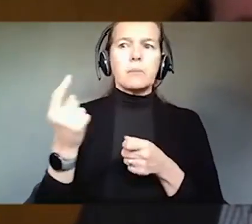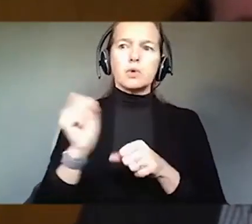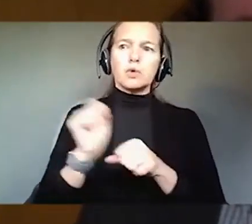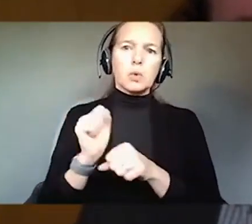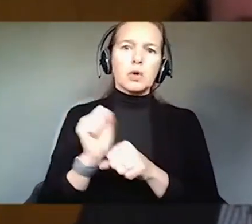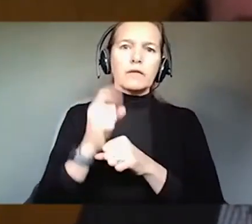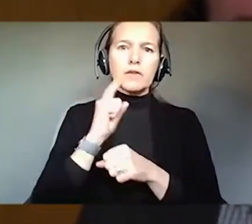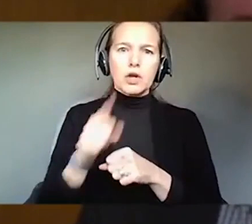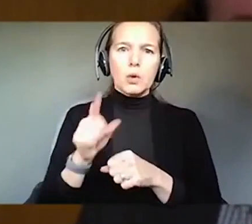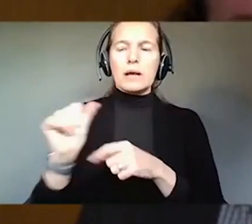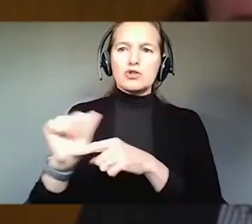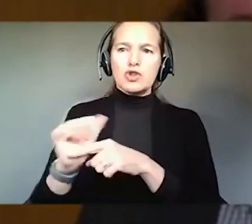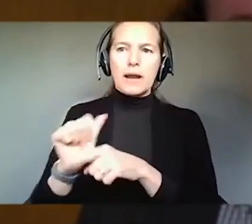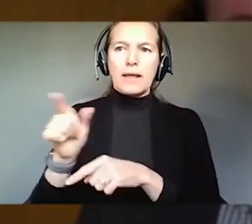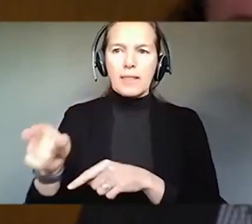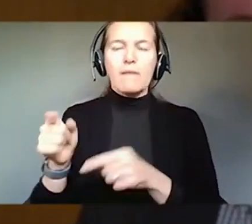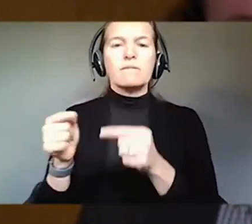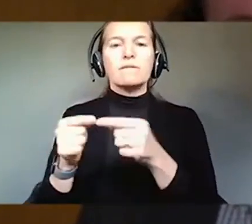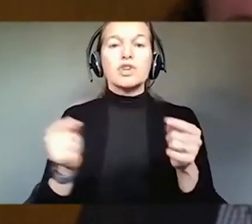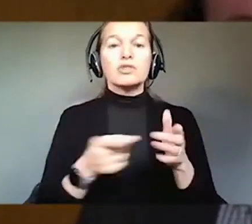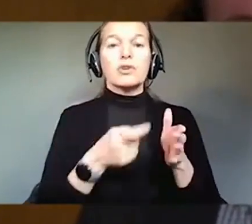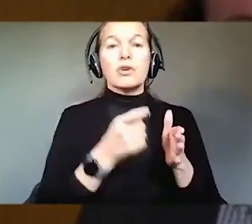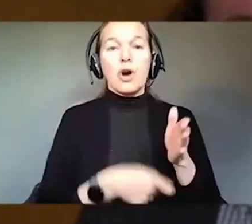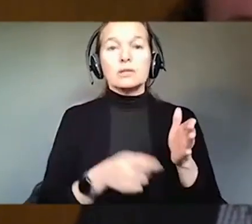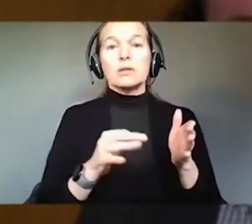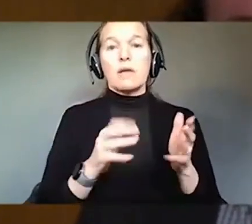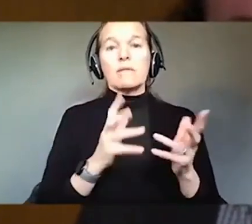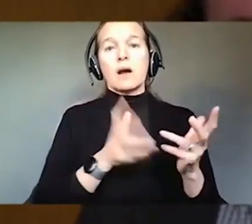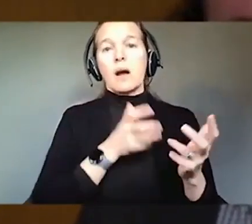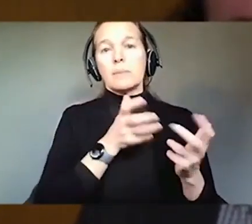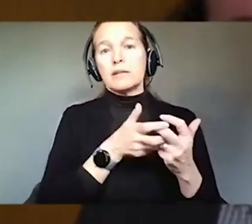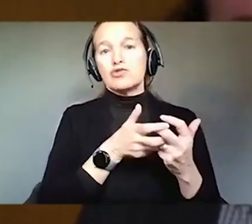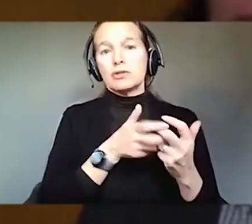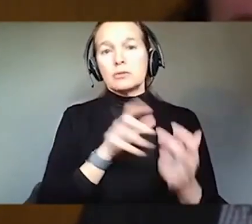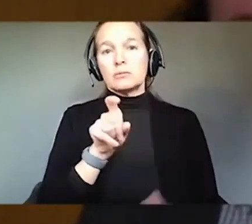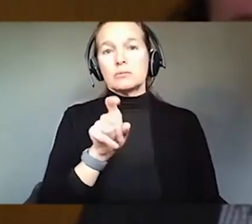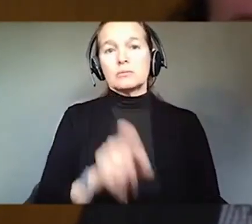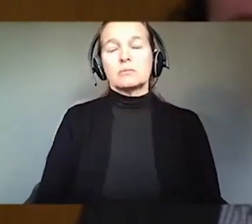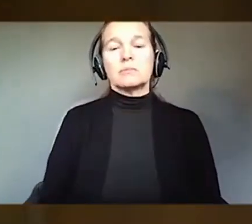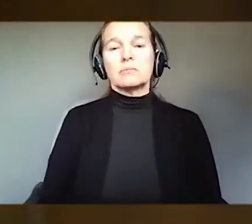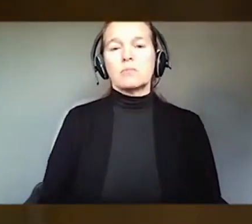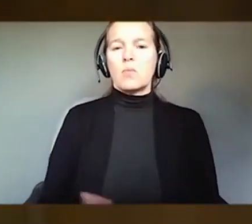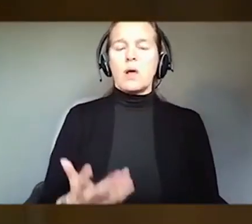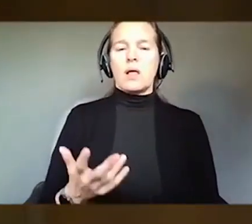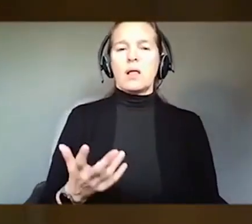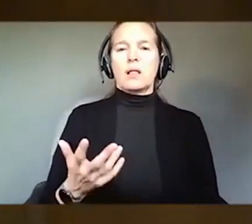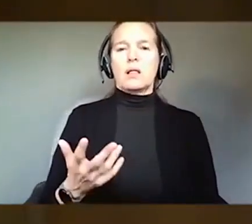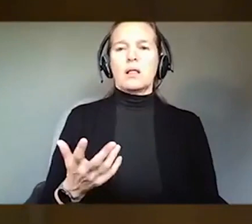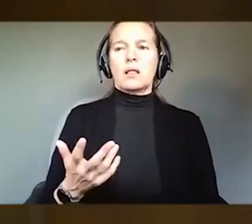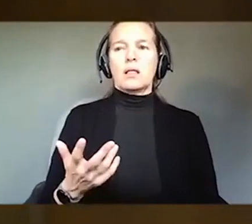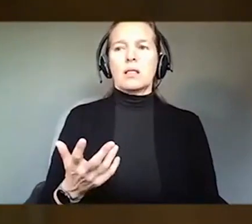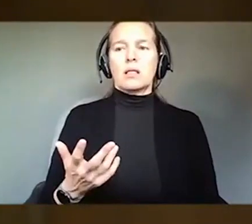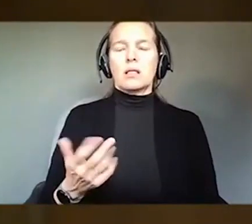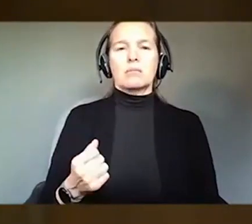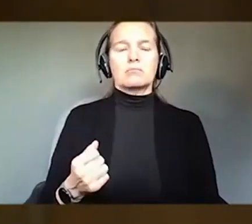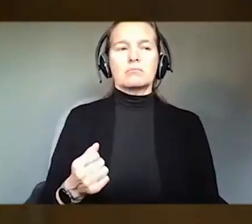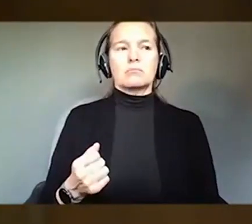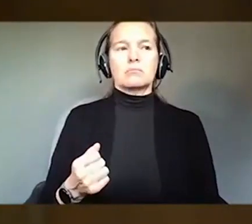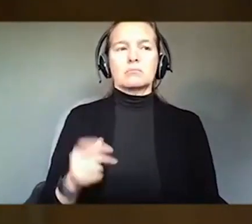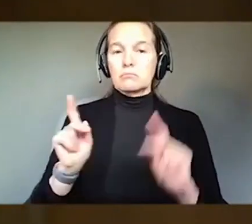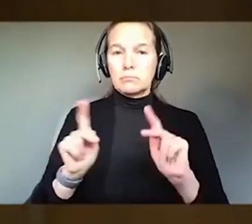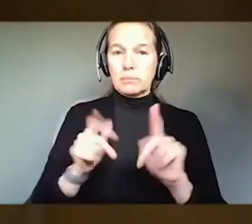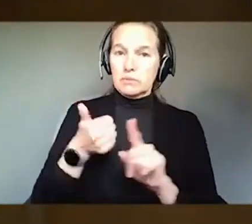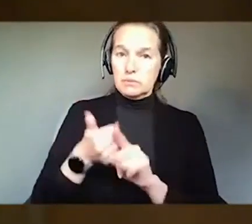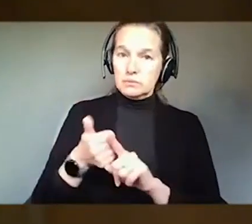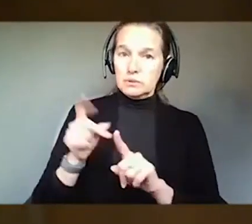versus the cost of the accommodation? Well, people with disabilities